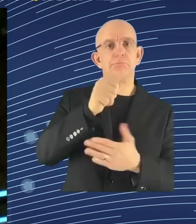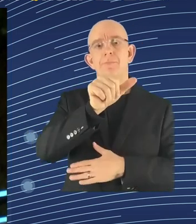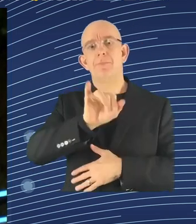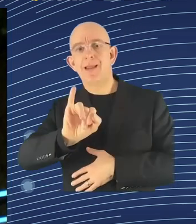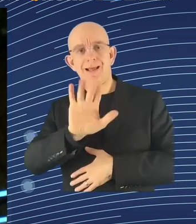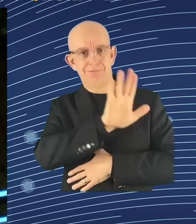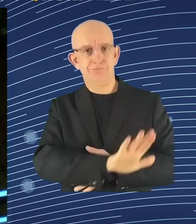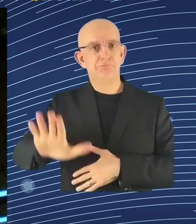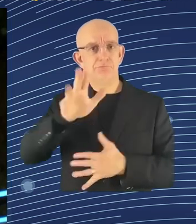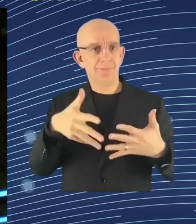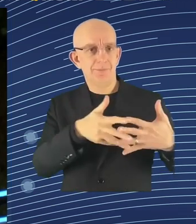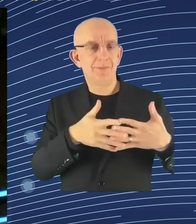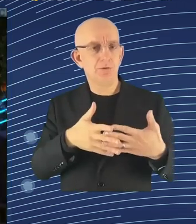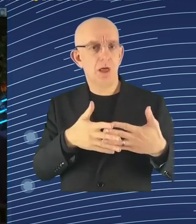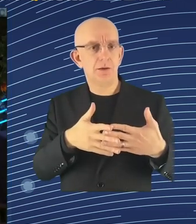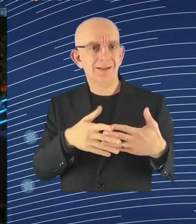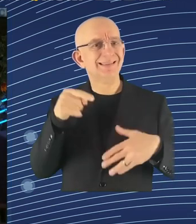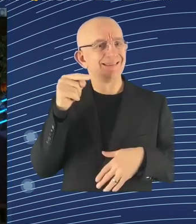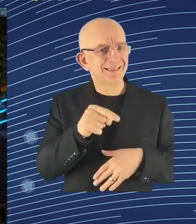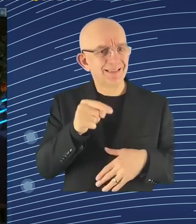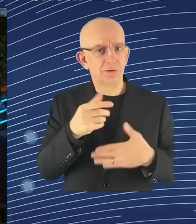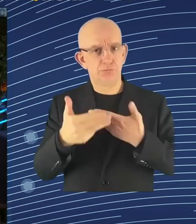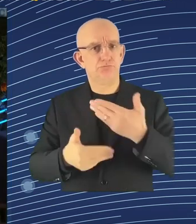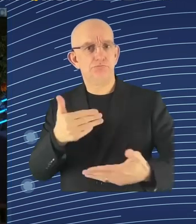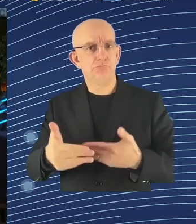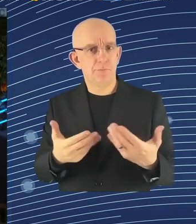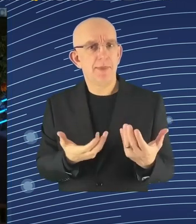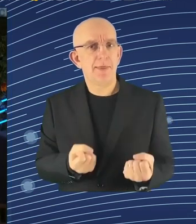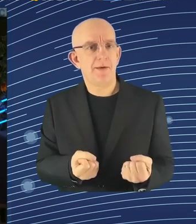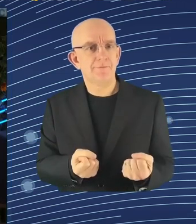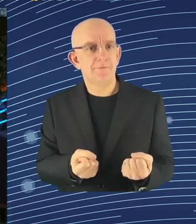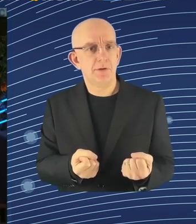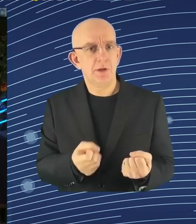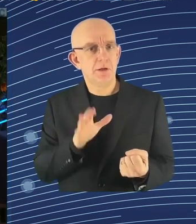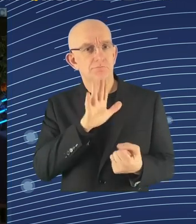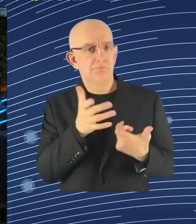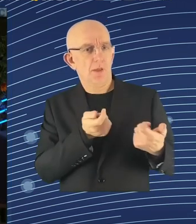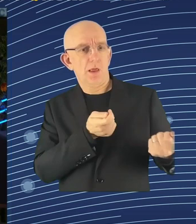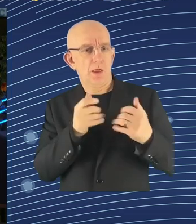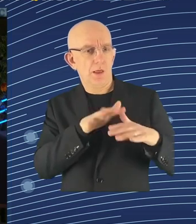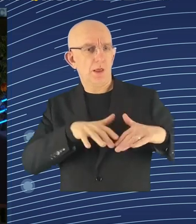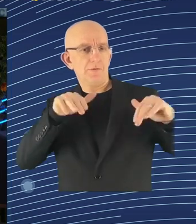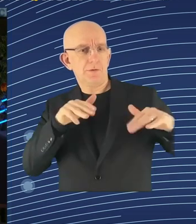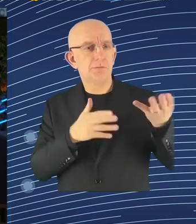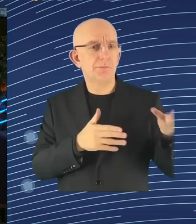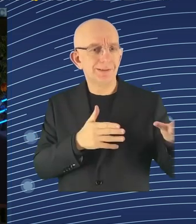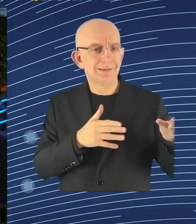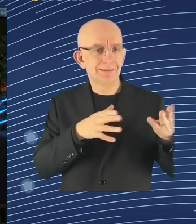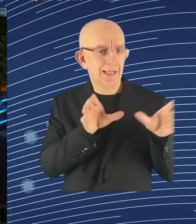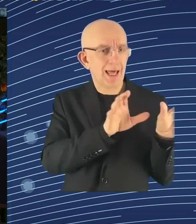just about Europe setting standards. Everybody is aware that this is a technology which is